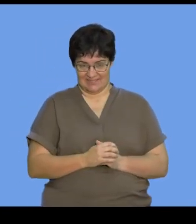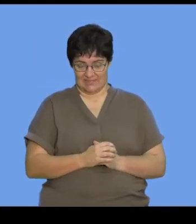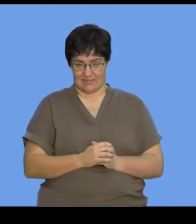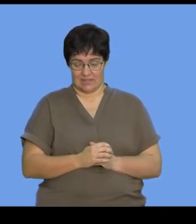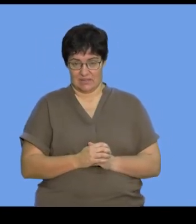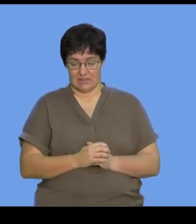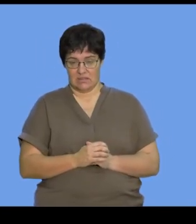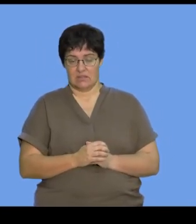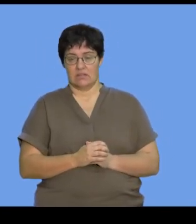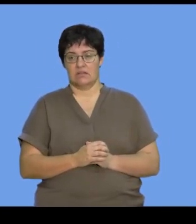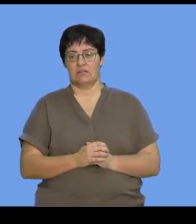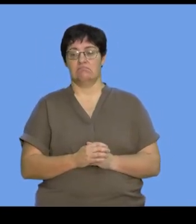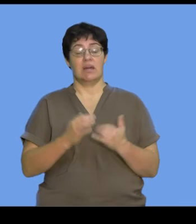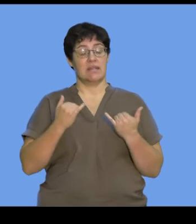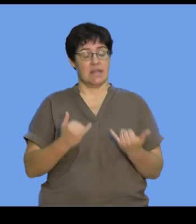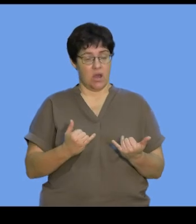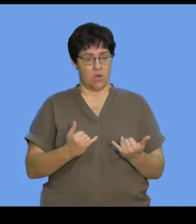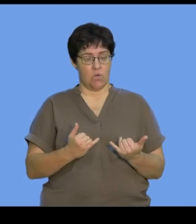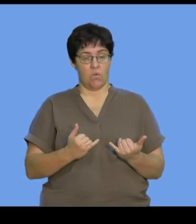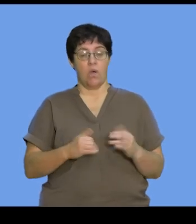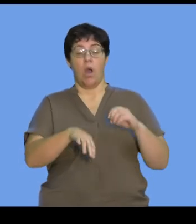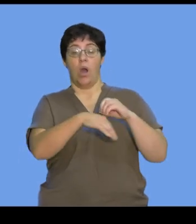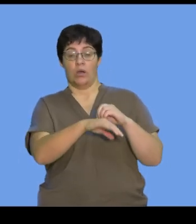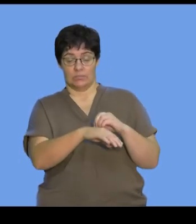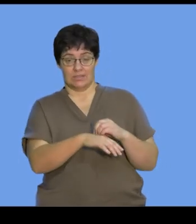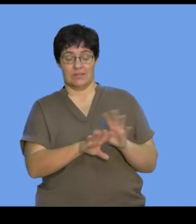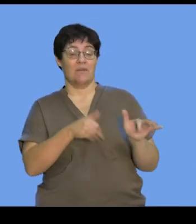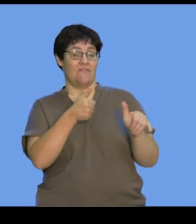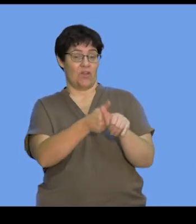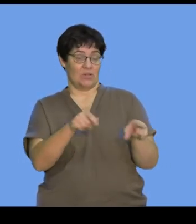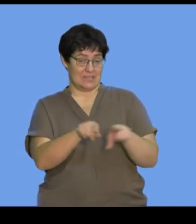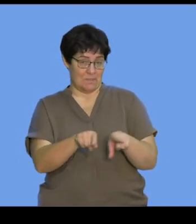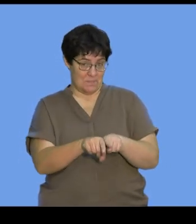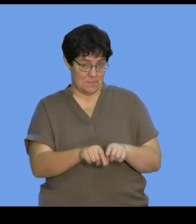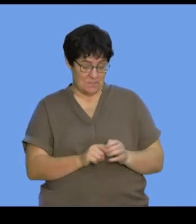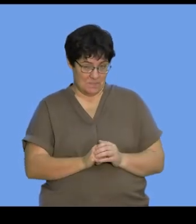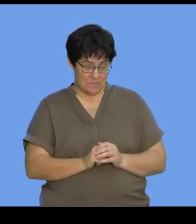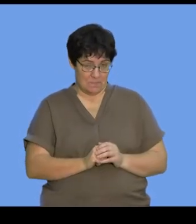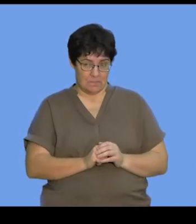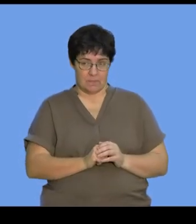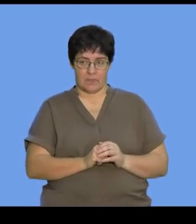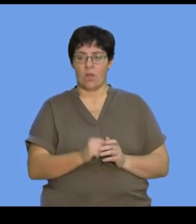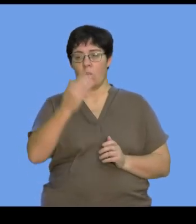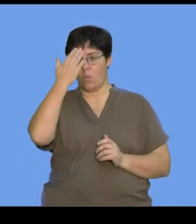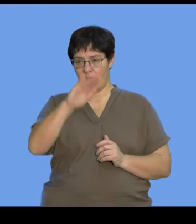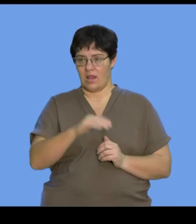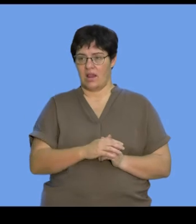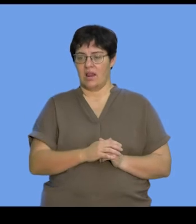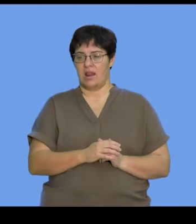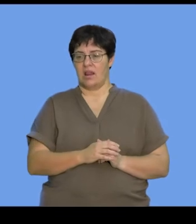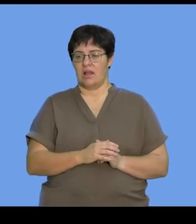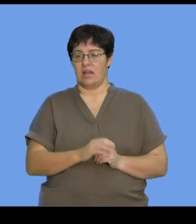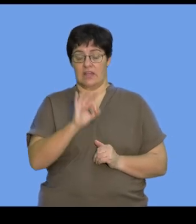And if we now were to apply the same rationale for looking at the octopus, we know that the octopus